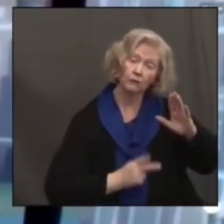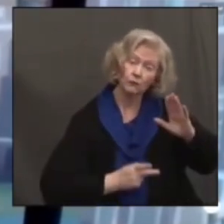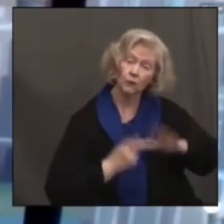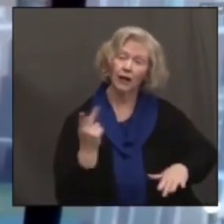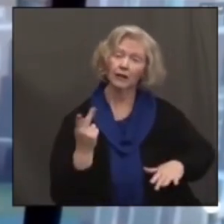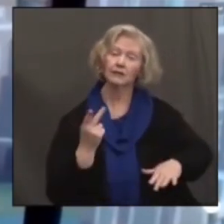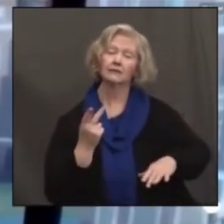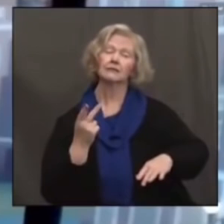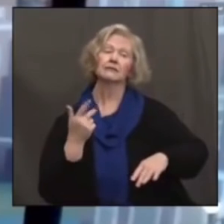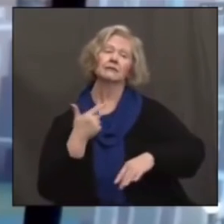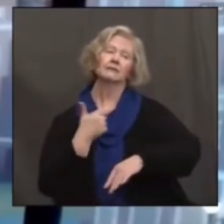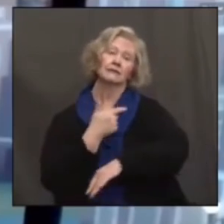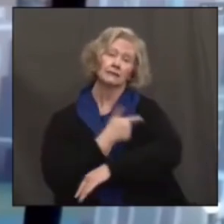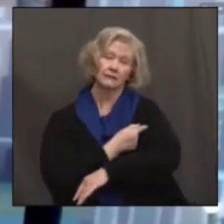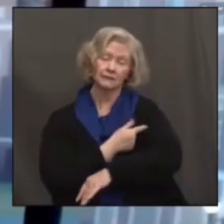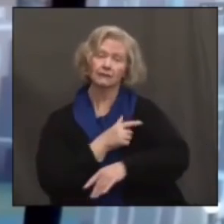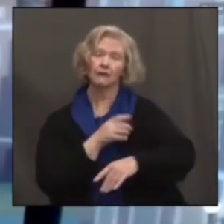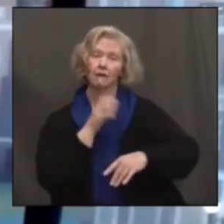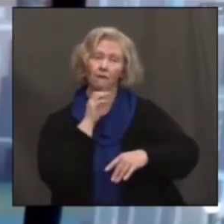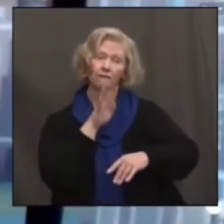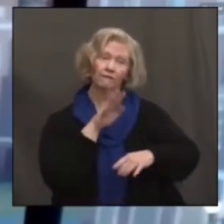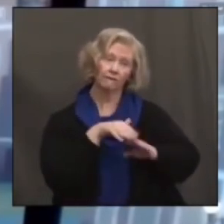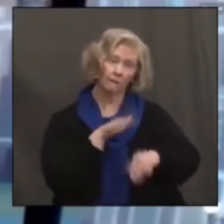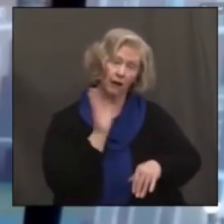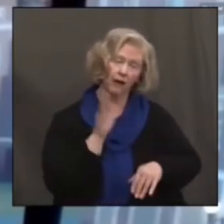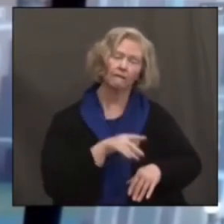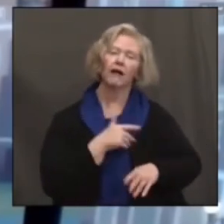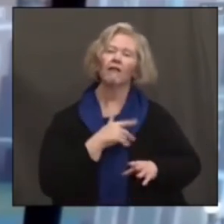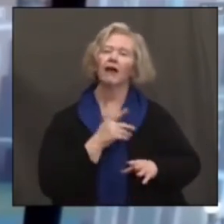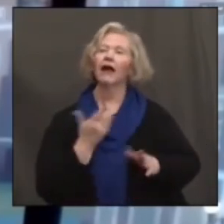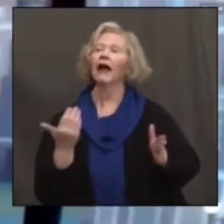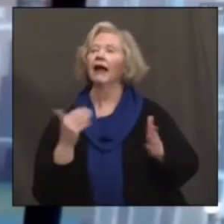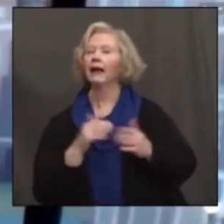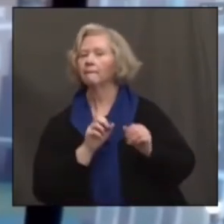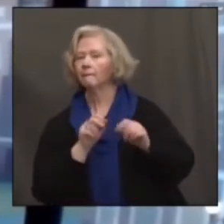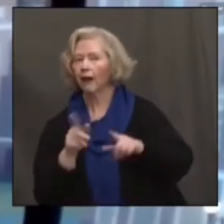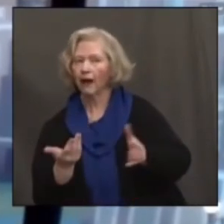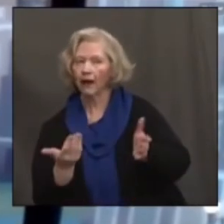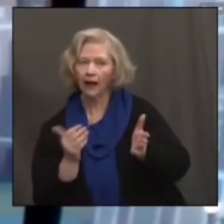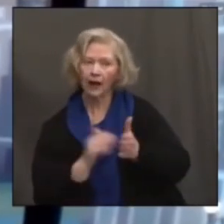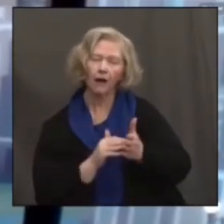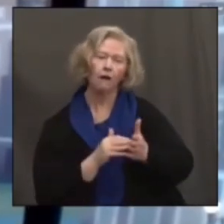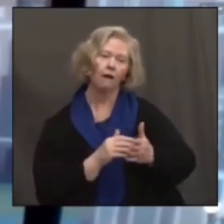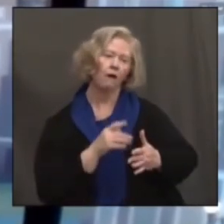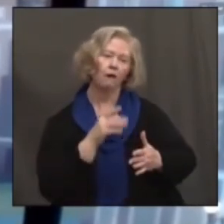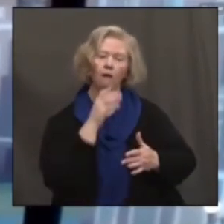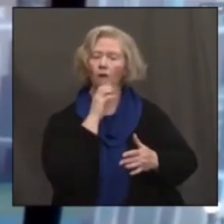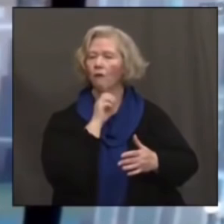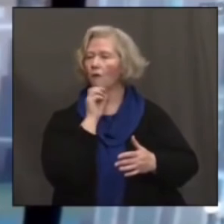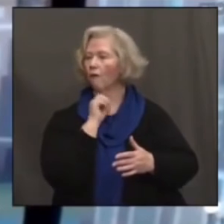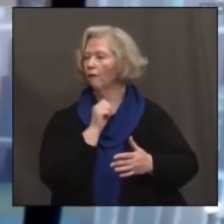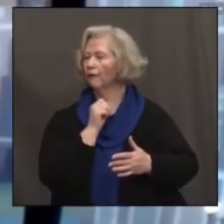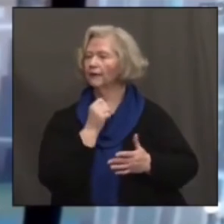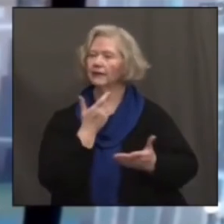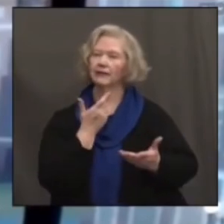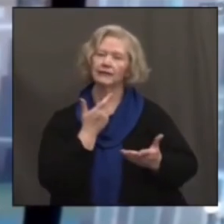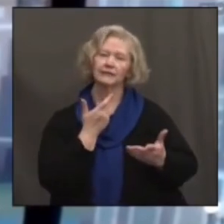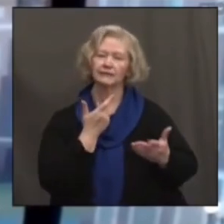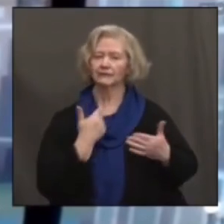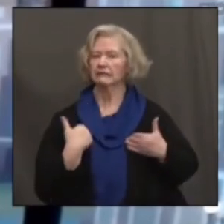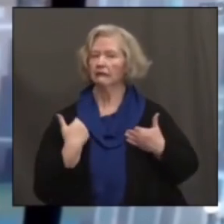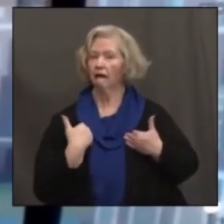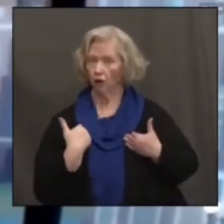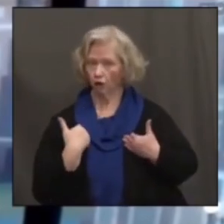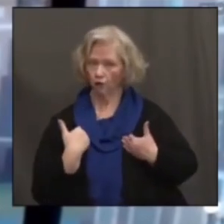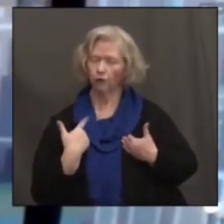vaccinate people over 45 years of age, and then have to go back down again to vaccinate people who are in lower